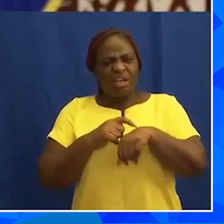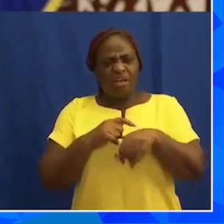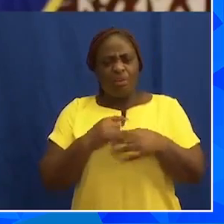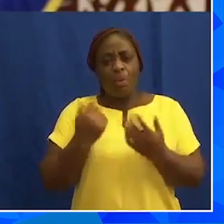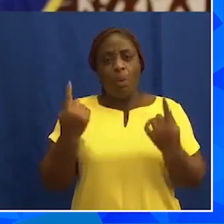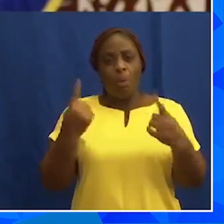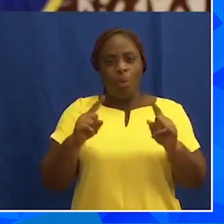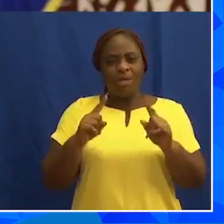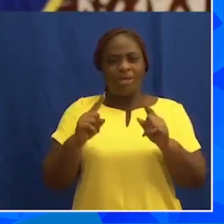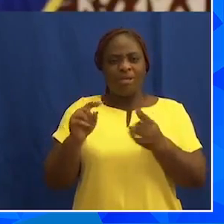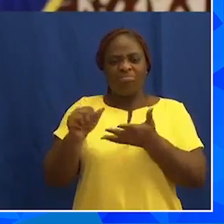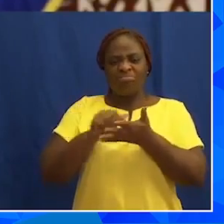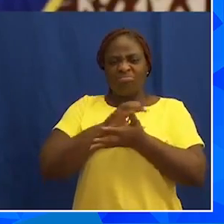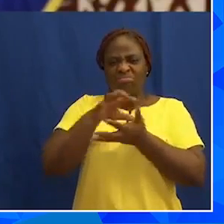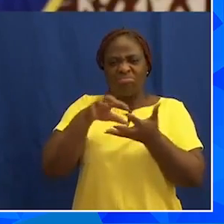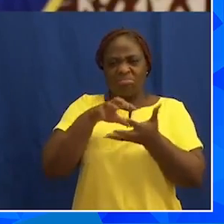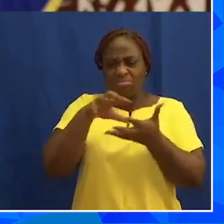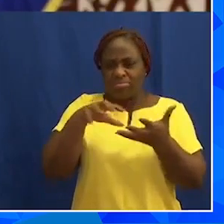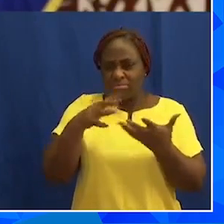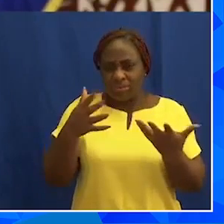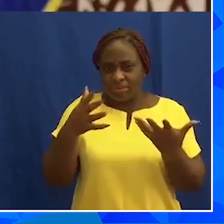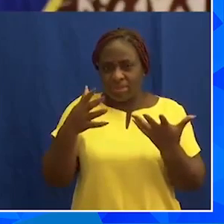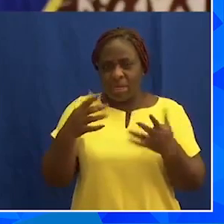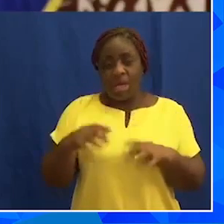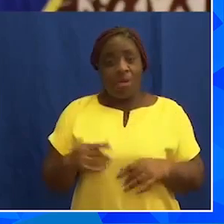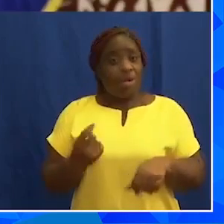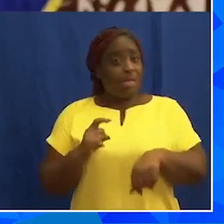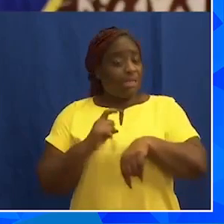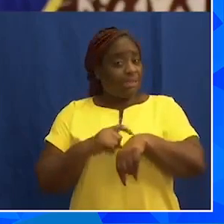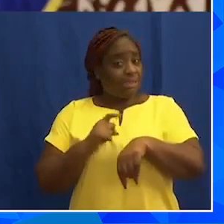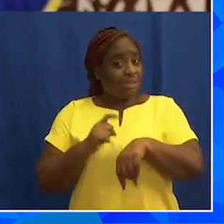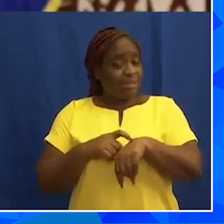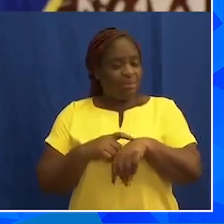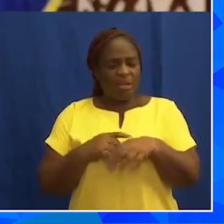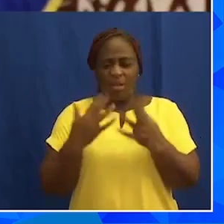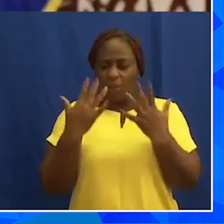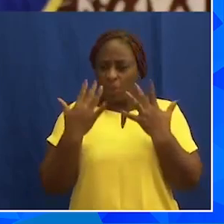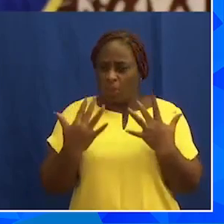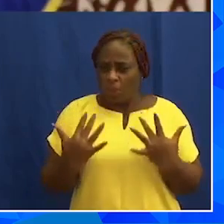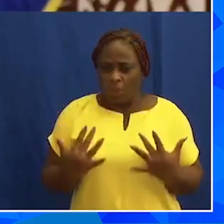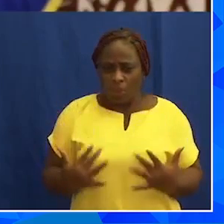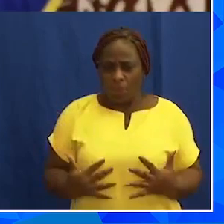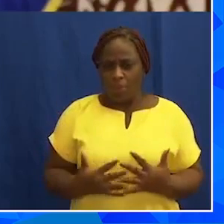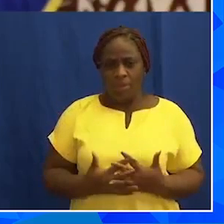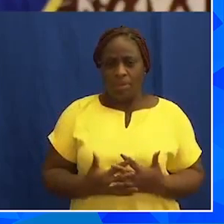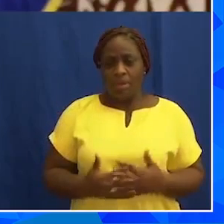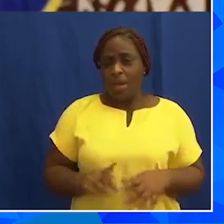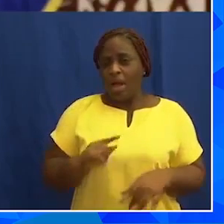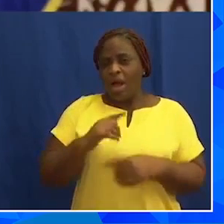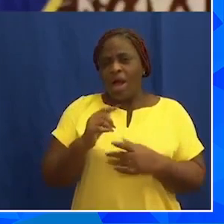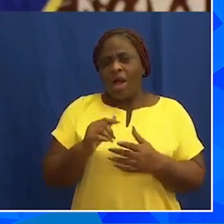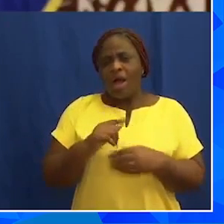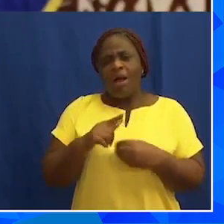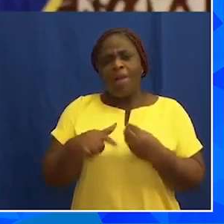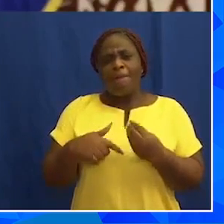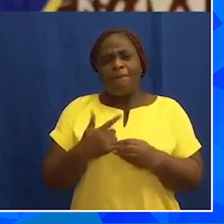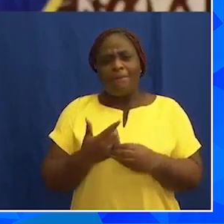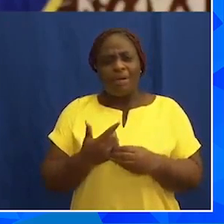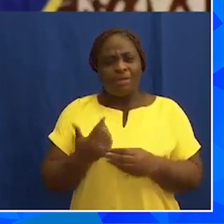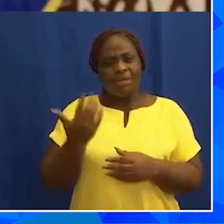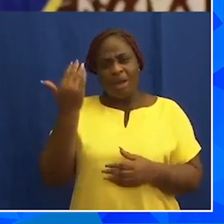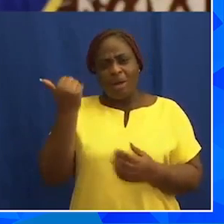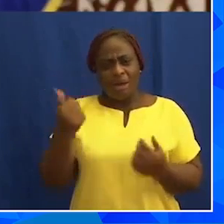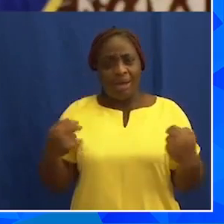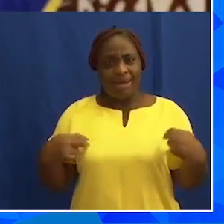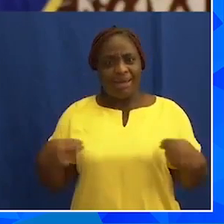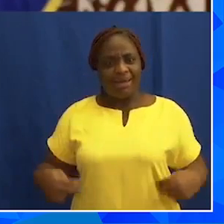when I was distraught. There were moments when I was in despair about the apparent inadequacy of our health